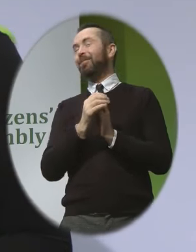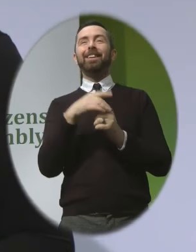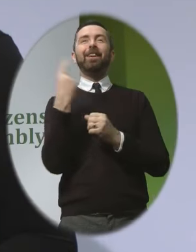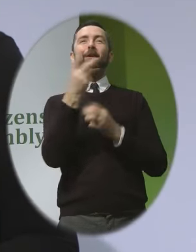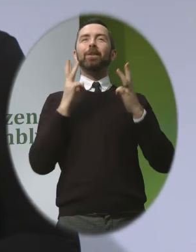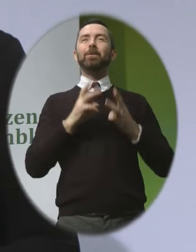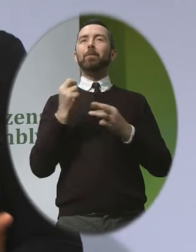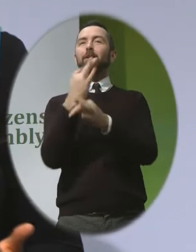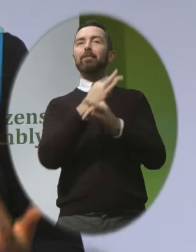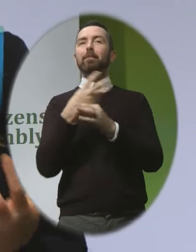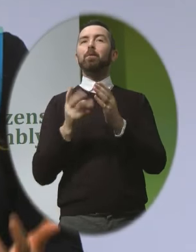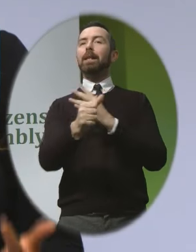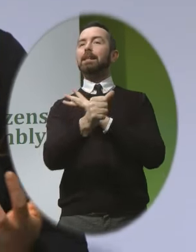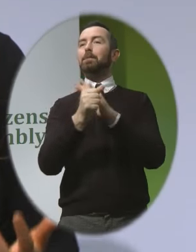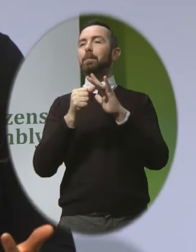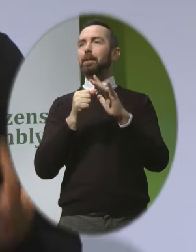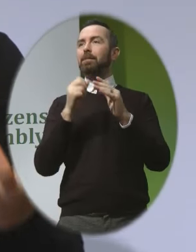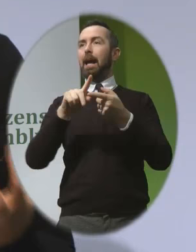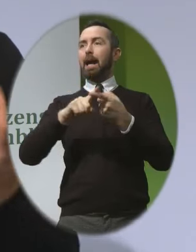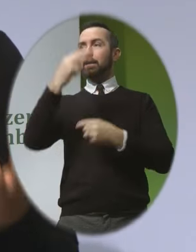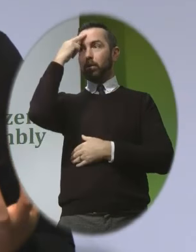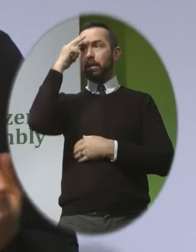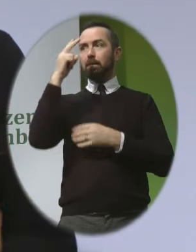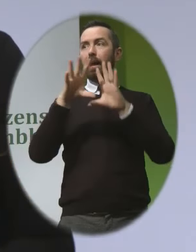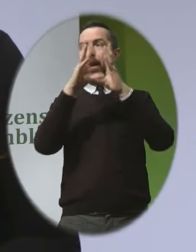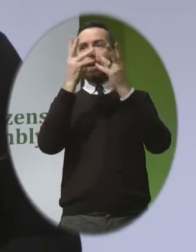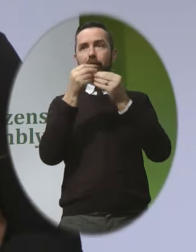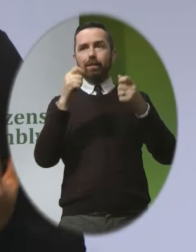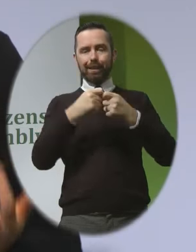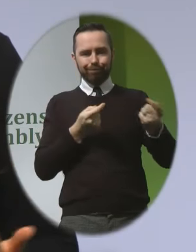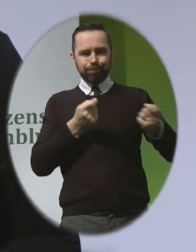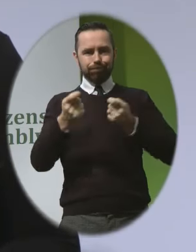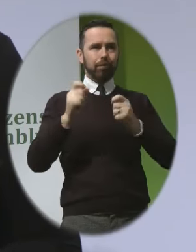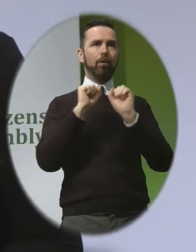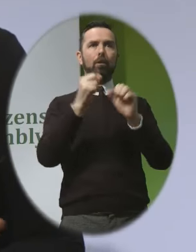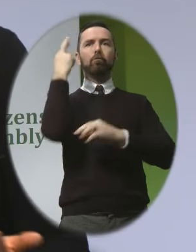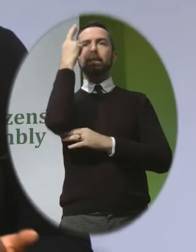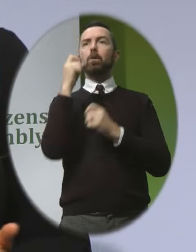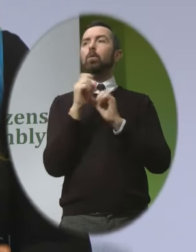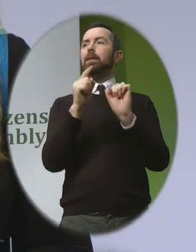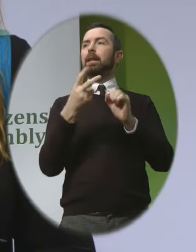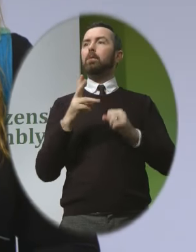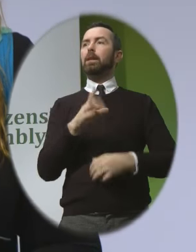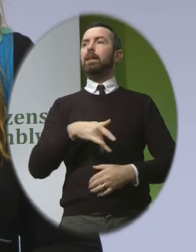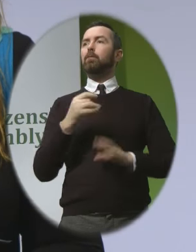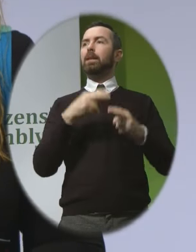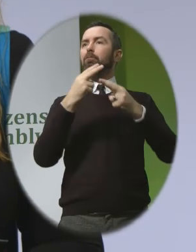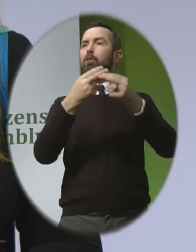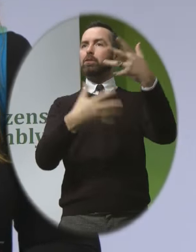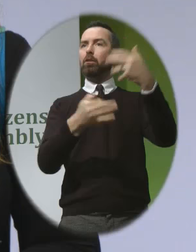woman or her family will experience the fun understand the factors driving these reasons and only they will have to live with the outcome of their choices